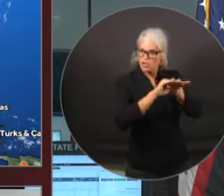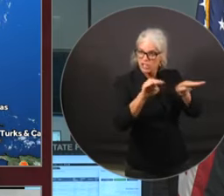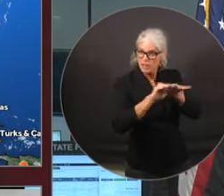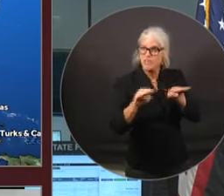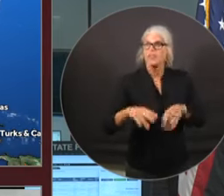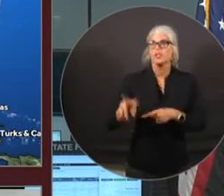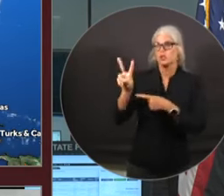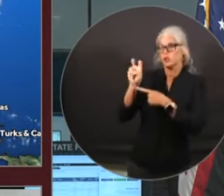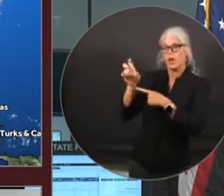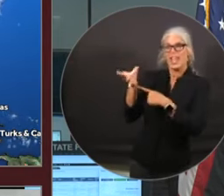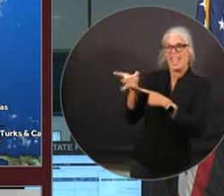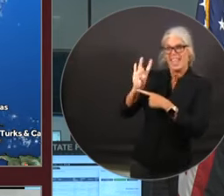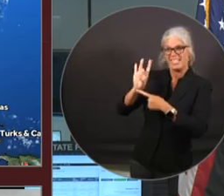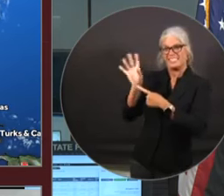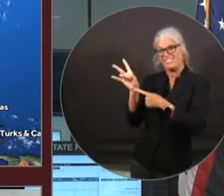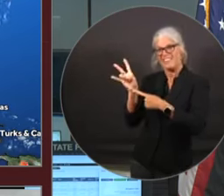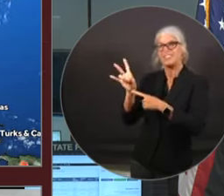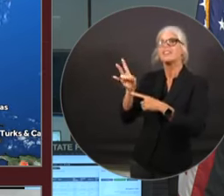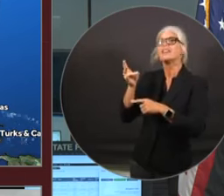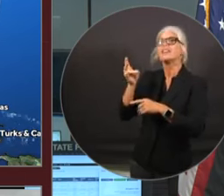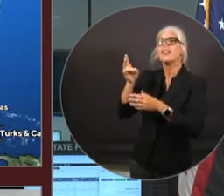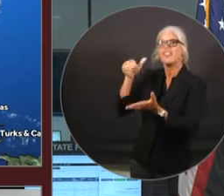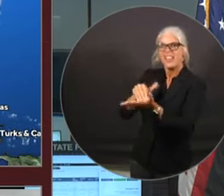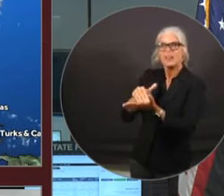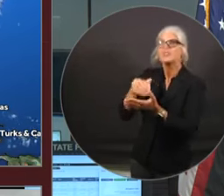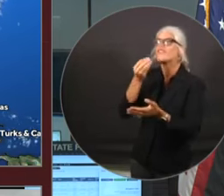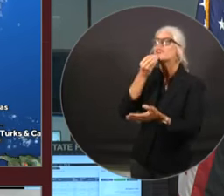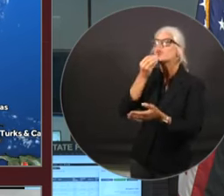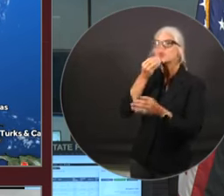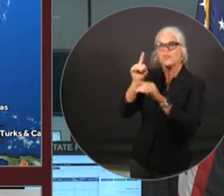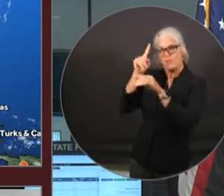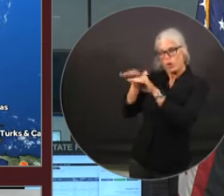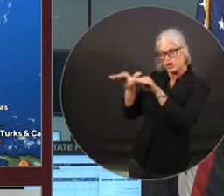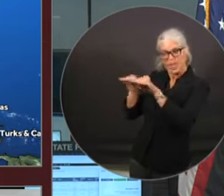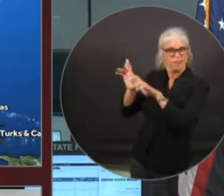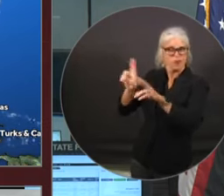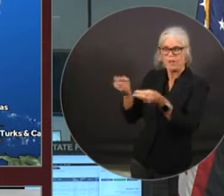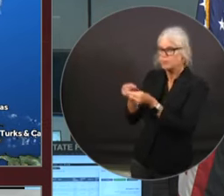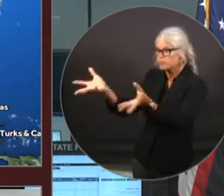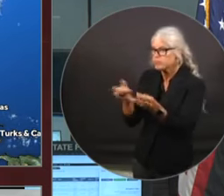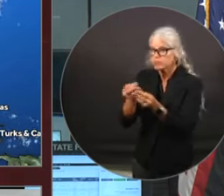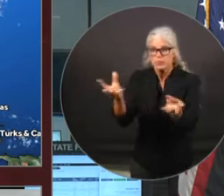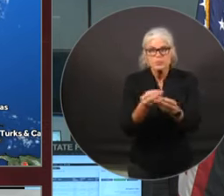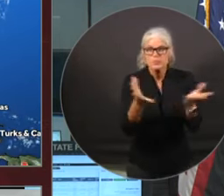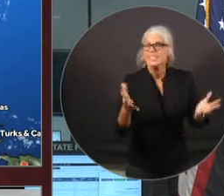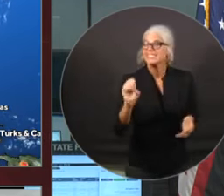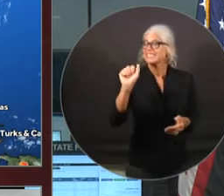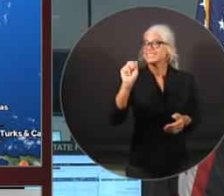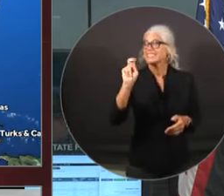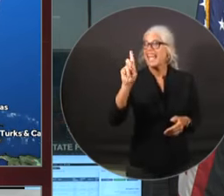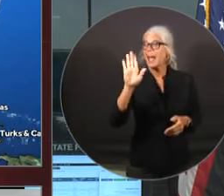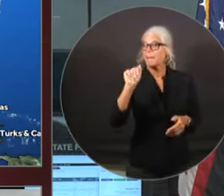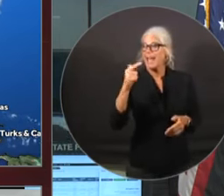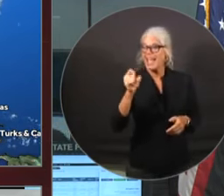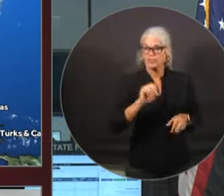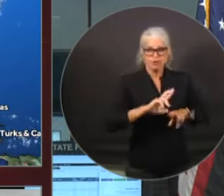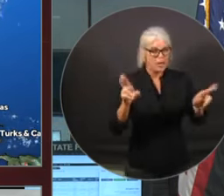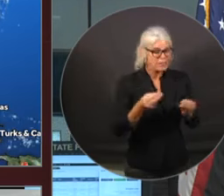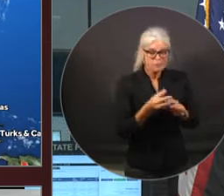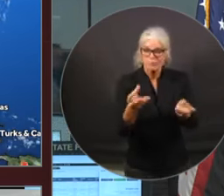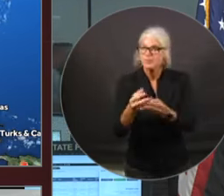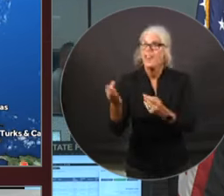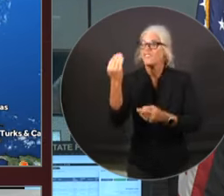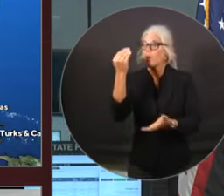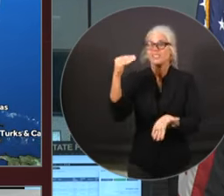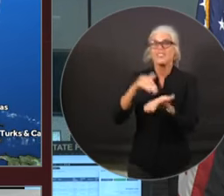,000 shelf stable meals, 3600 sandbags and nearly 14,000 tarps in the various parts of Florida where